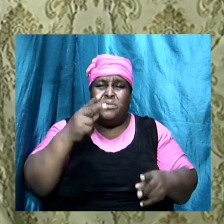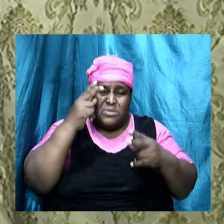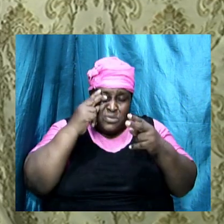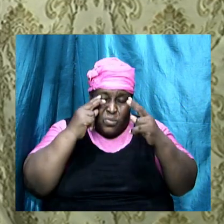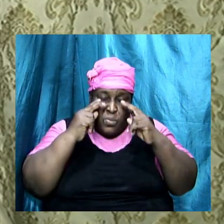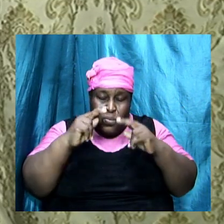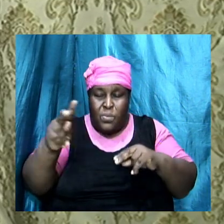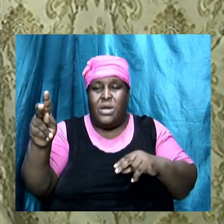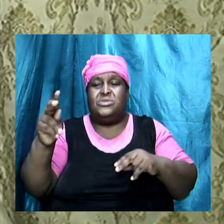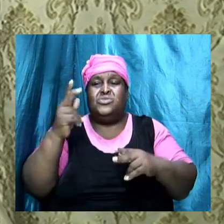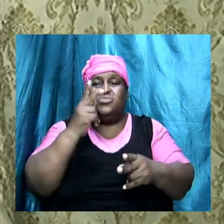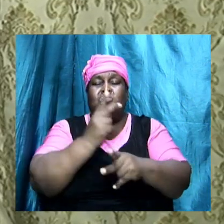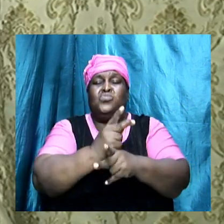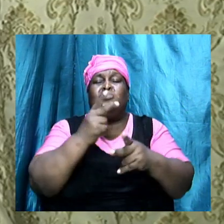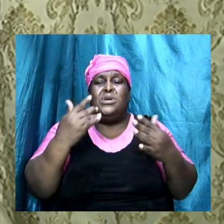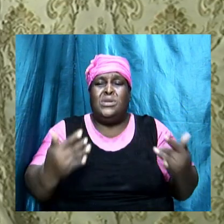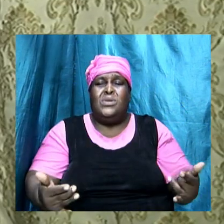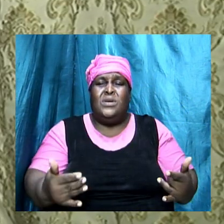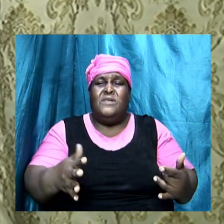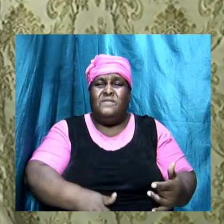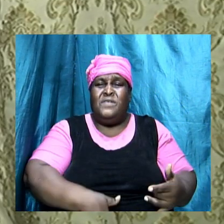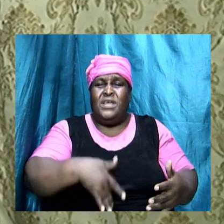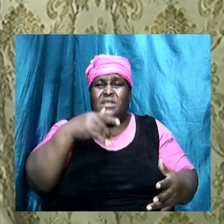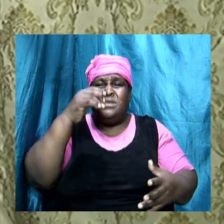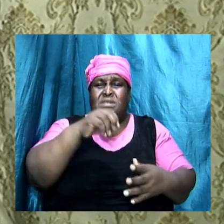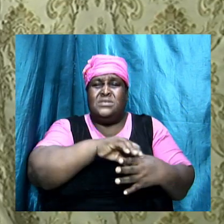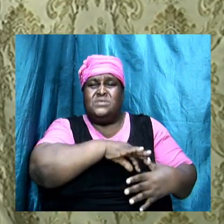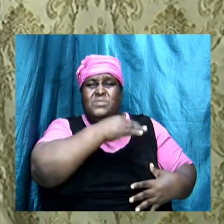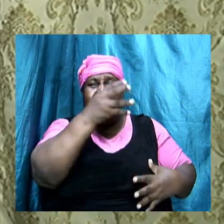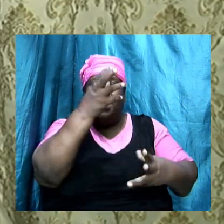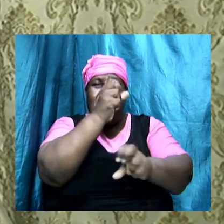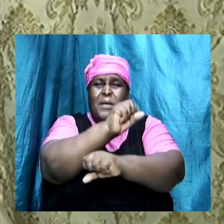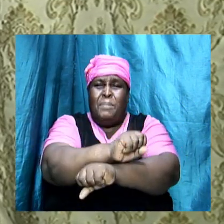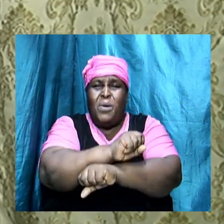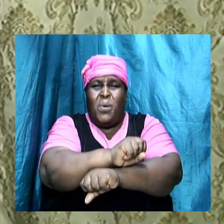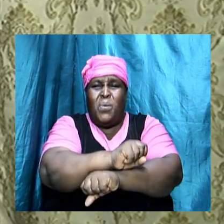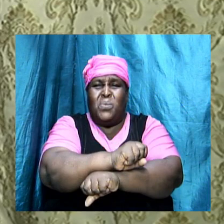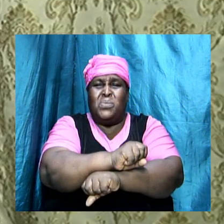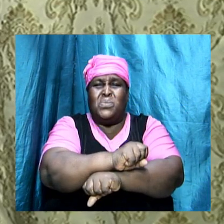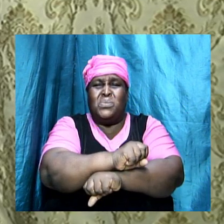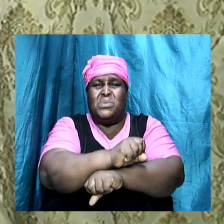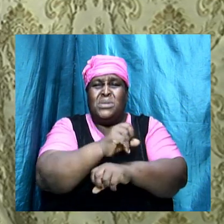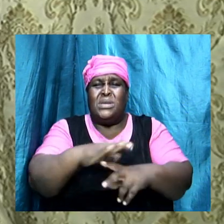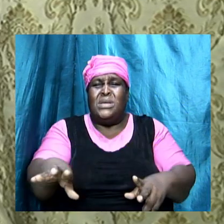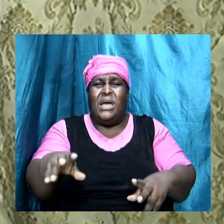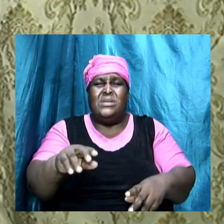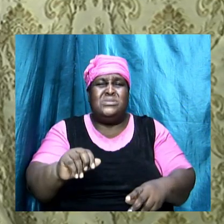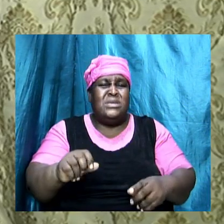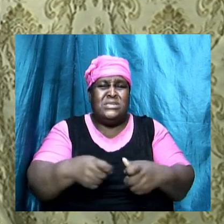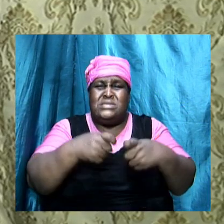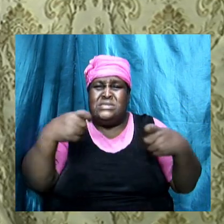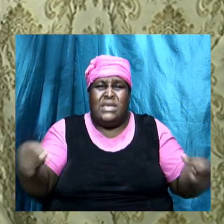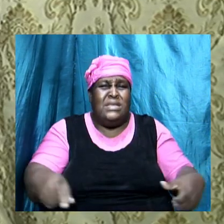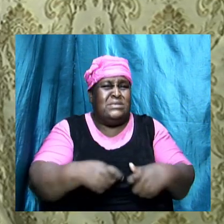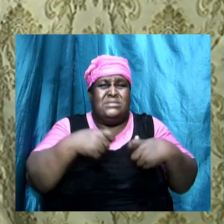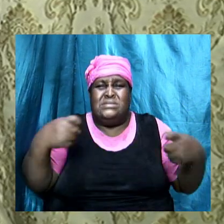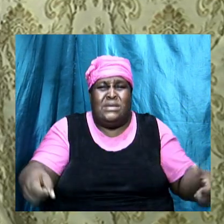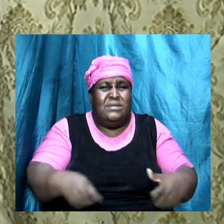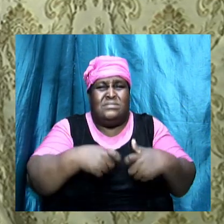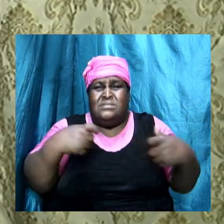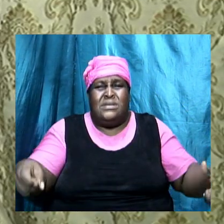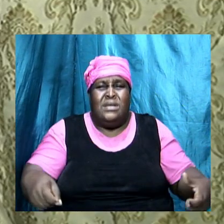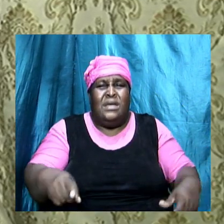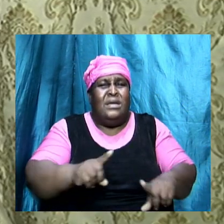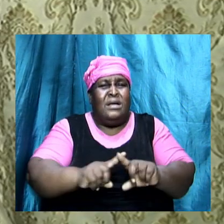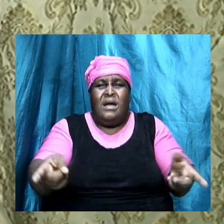you are tuning in right now and you are bound by by perpetuating sinning and you want to break it and you can't break it